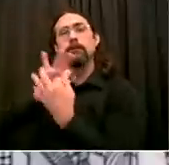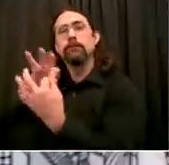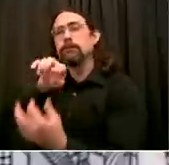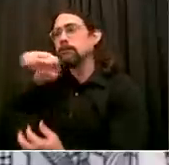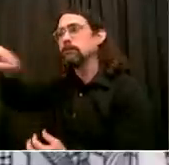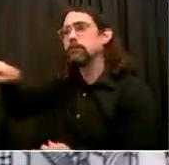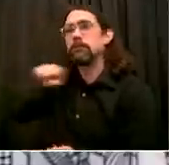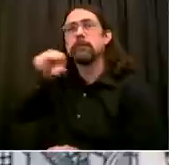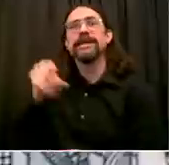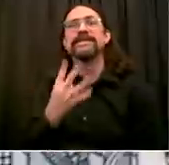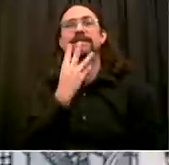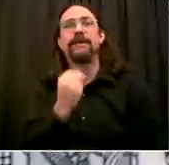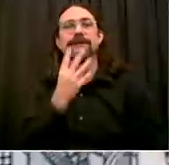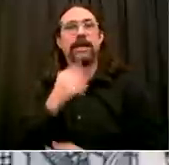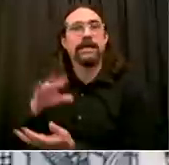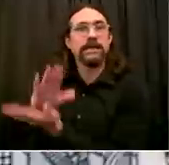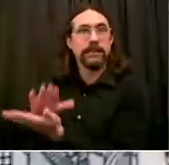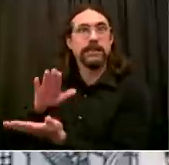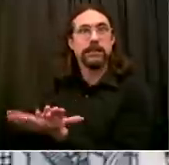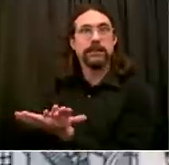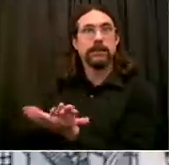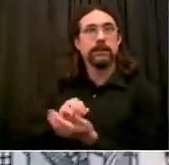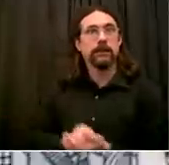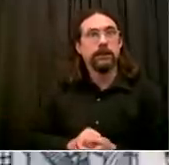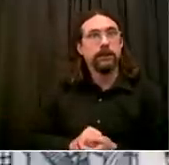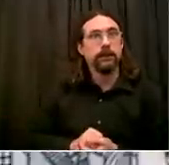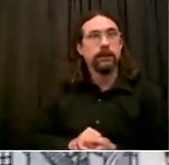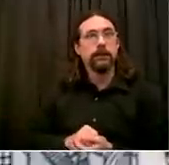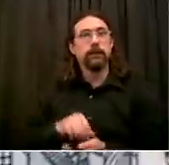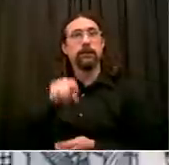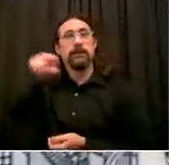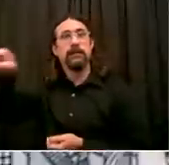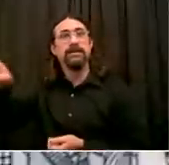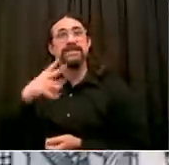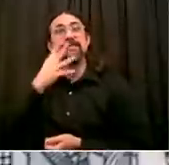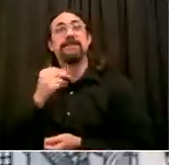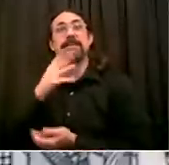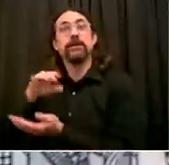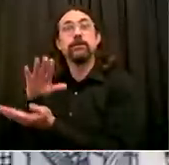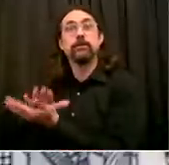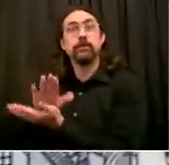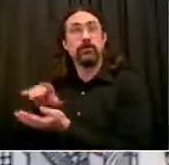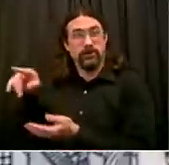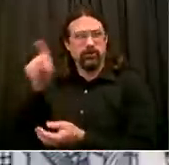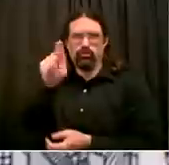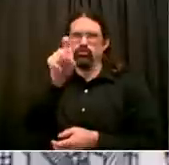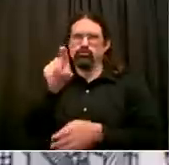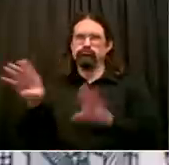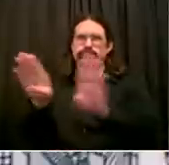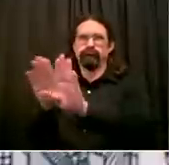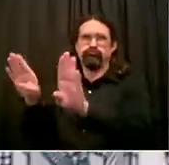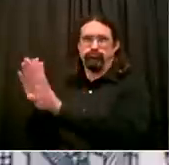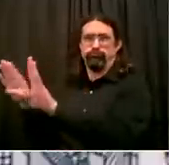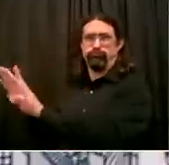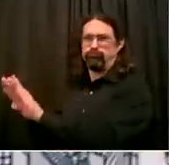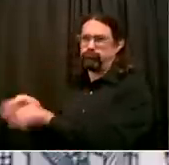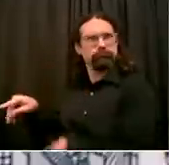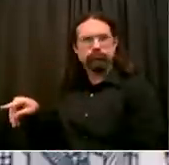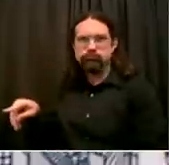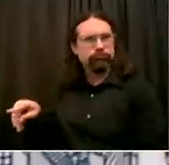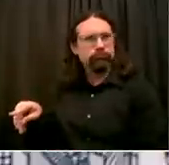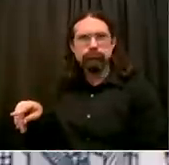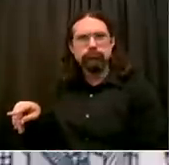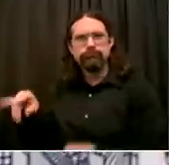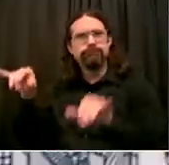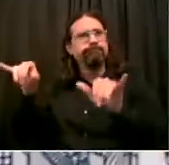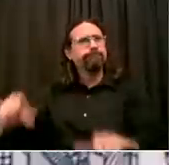rule right now, and specifically to ask you about what the governor said yesterday threatening to